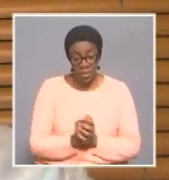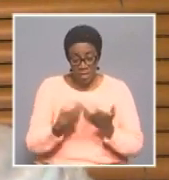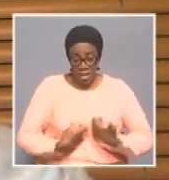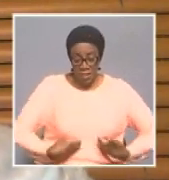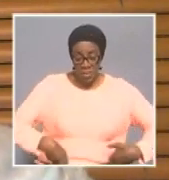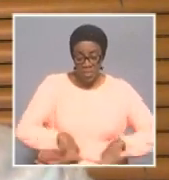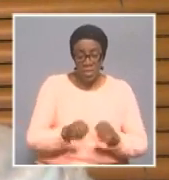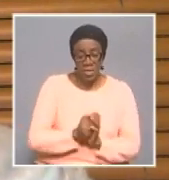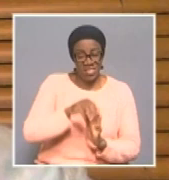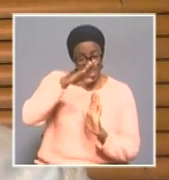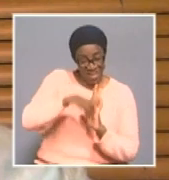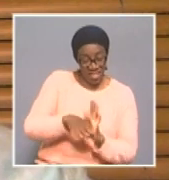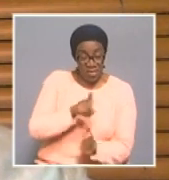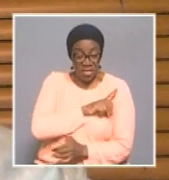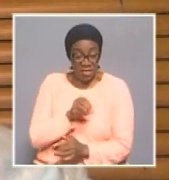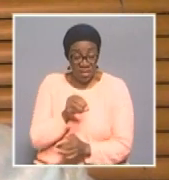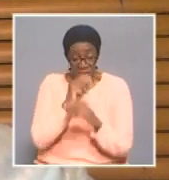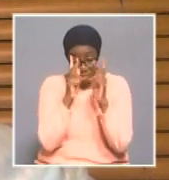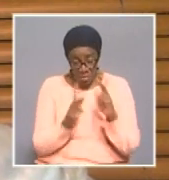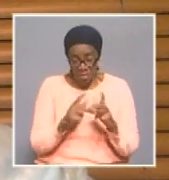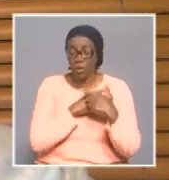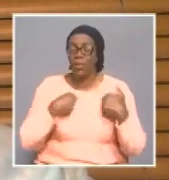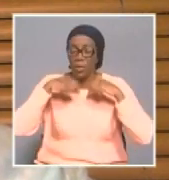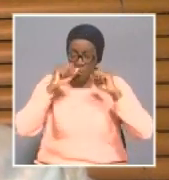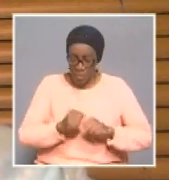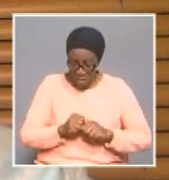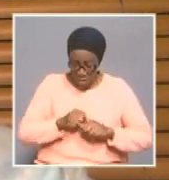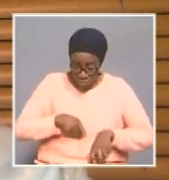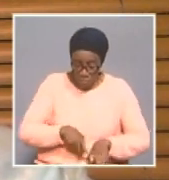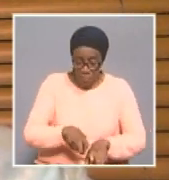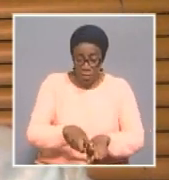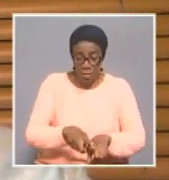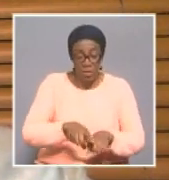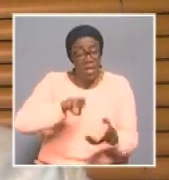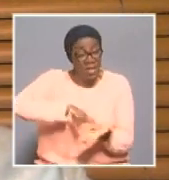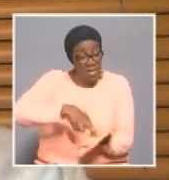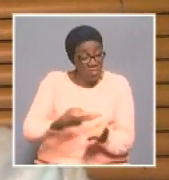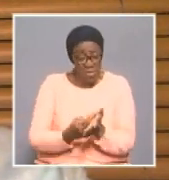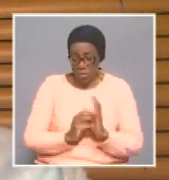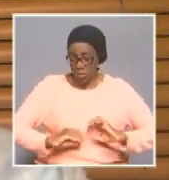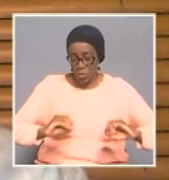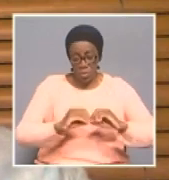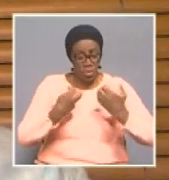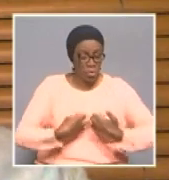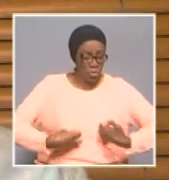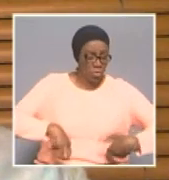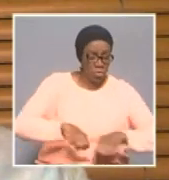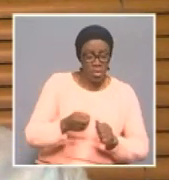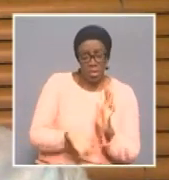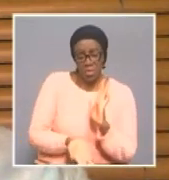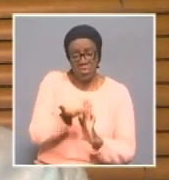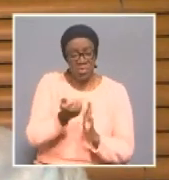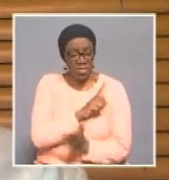it means we should not try to take gatherings more than 10 people. I know